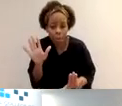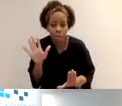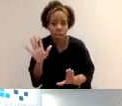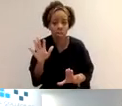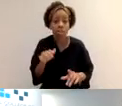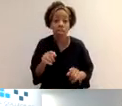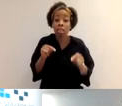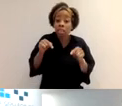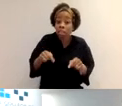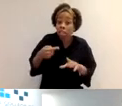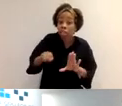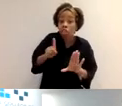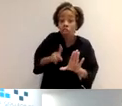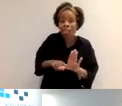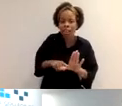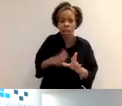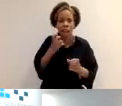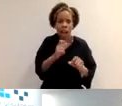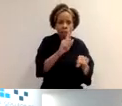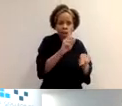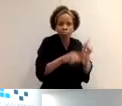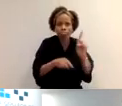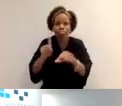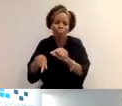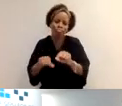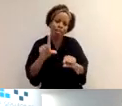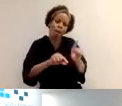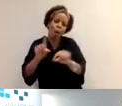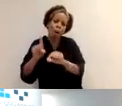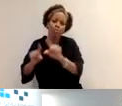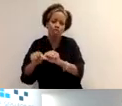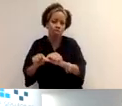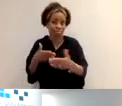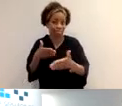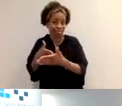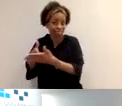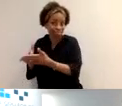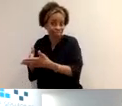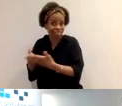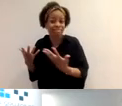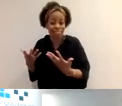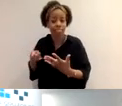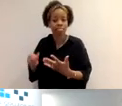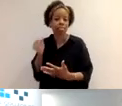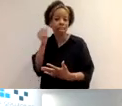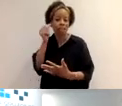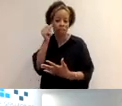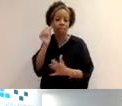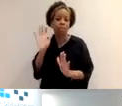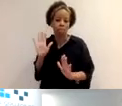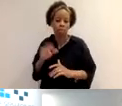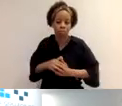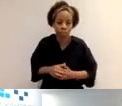a slightly less of a mixture in the last year because of the restrictions and the challenges we faced, and they will bear that in mind when assessing your profile.